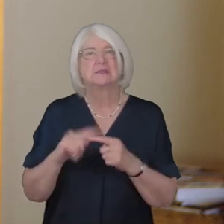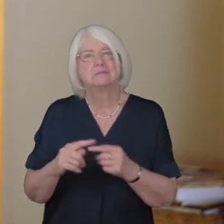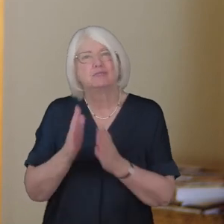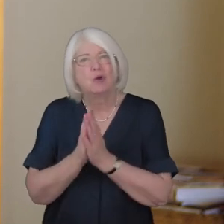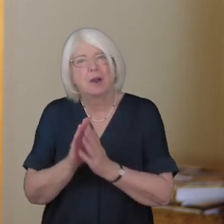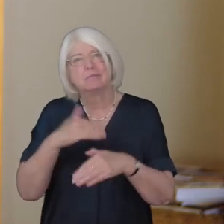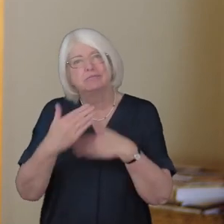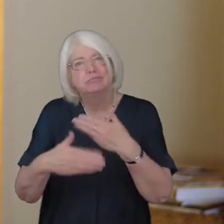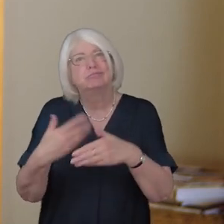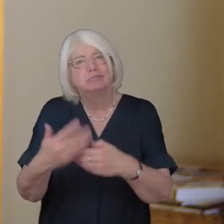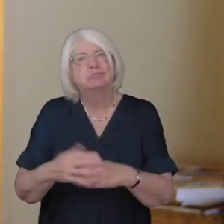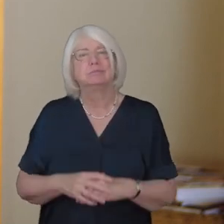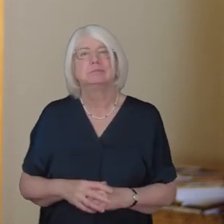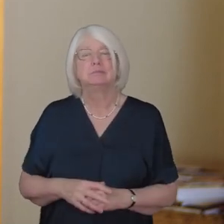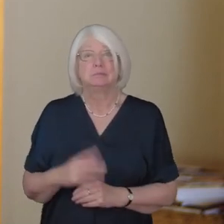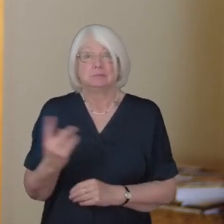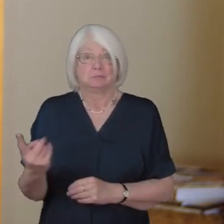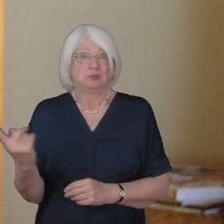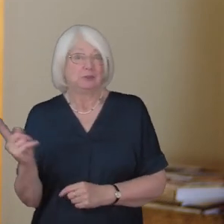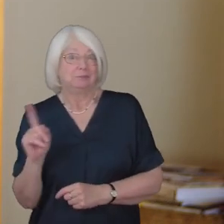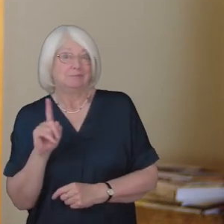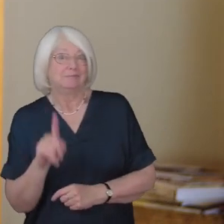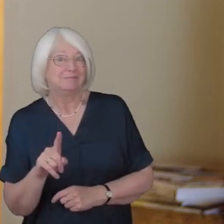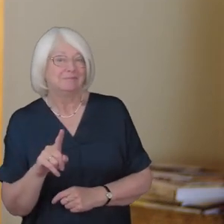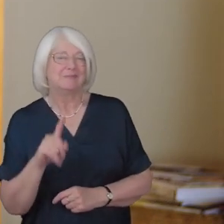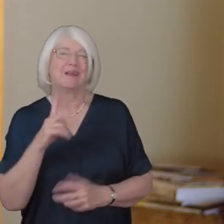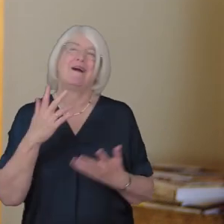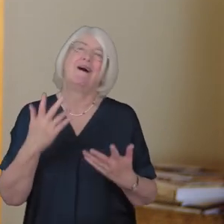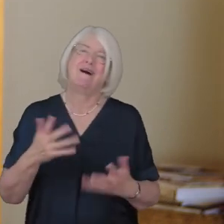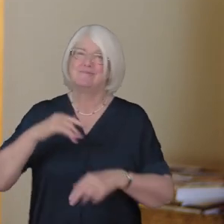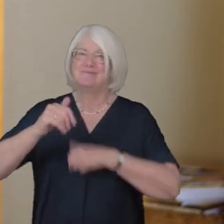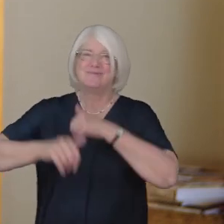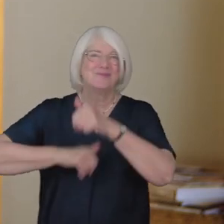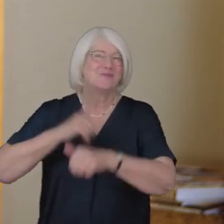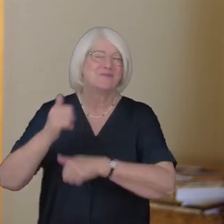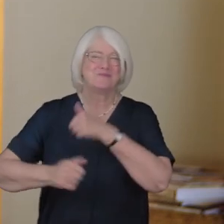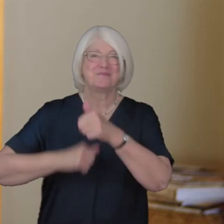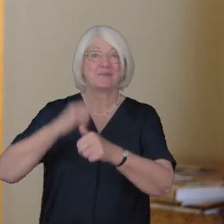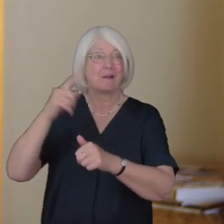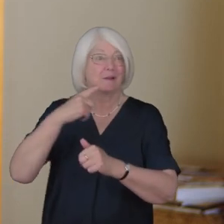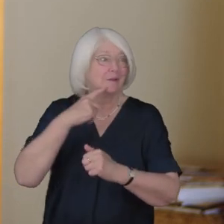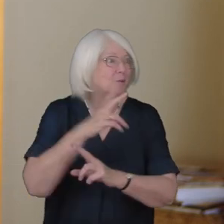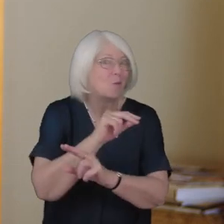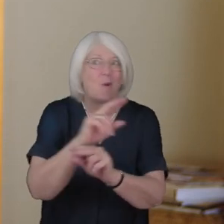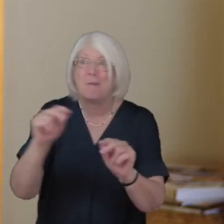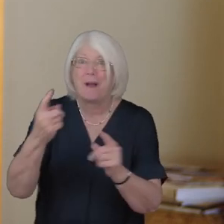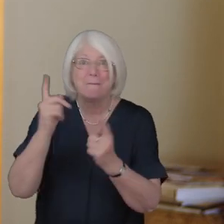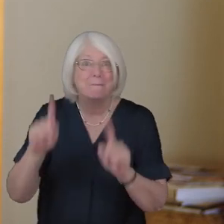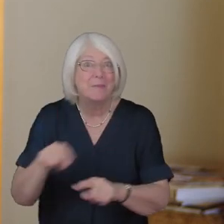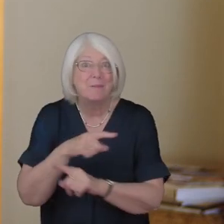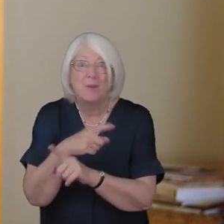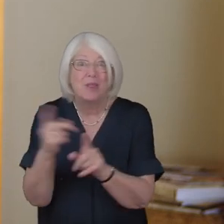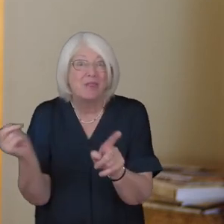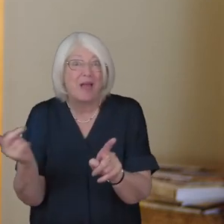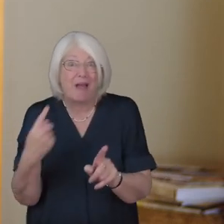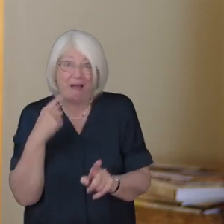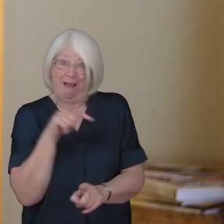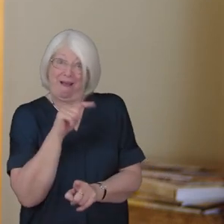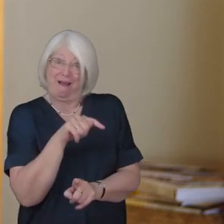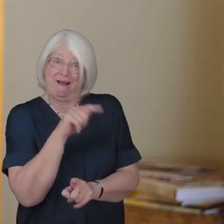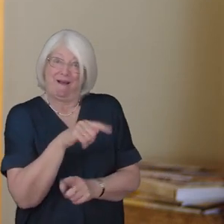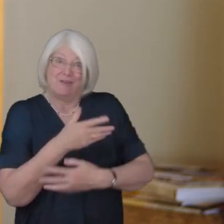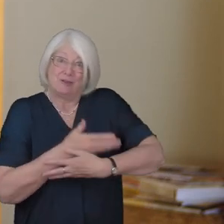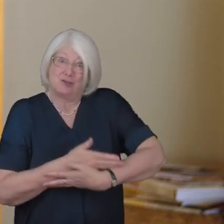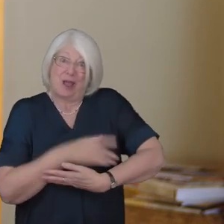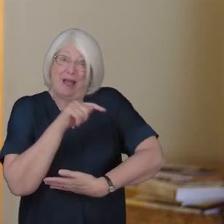that moment she came and began to praise God and to speak about the child to all who